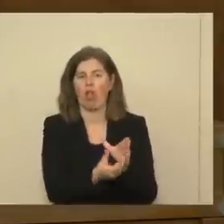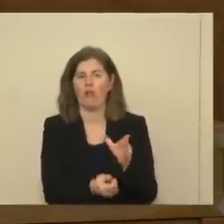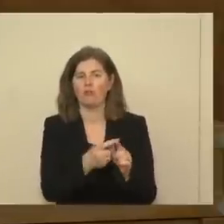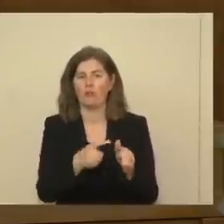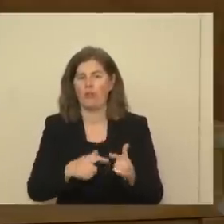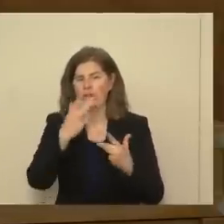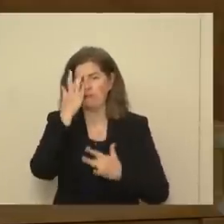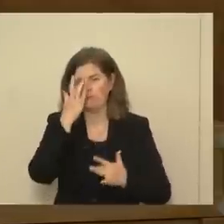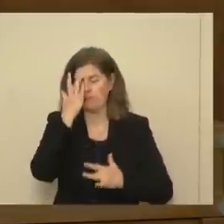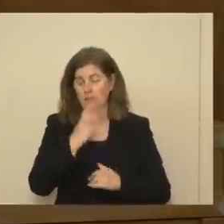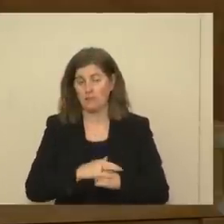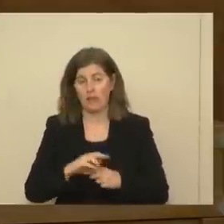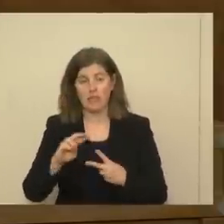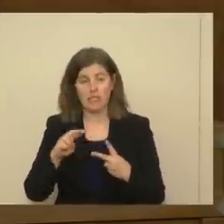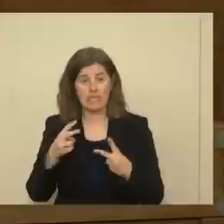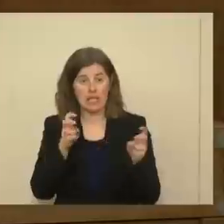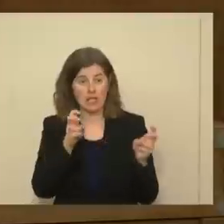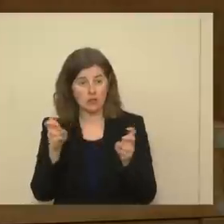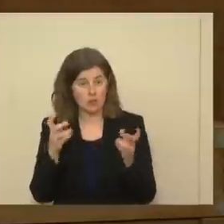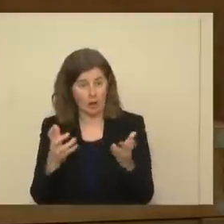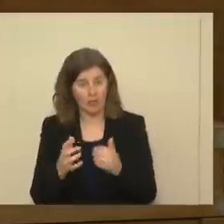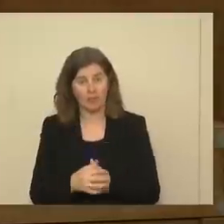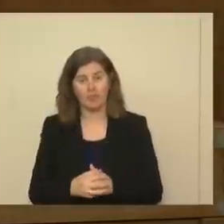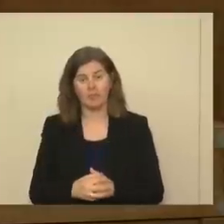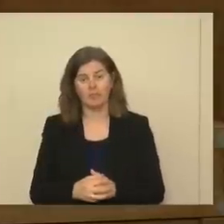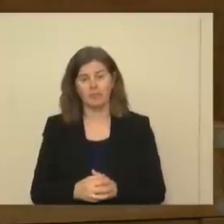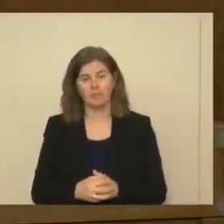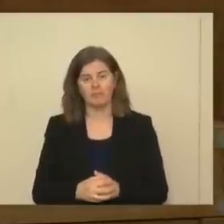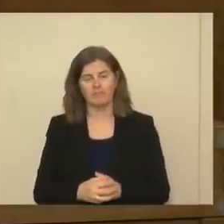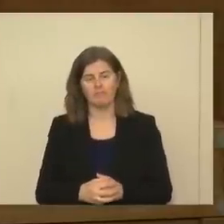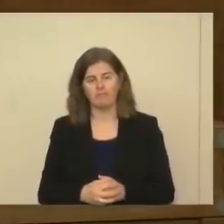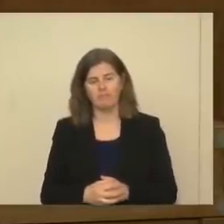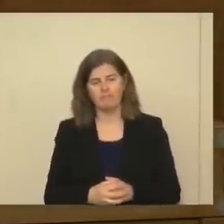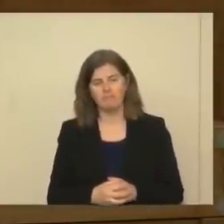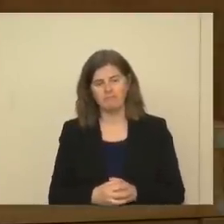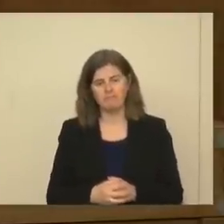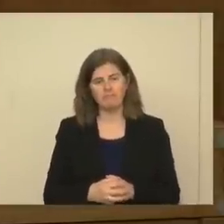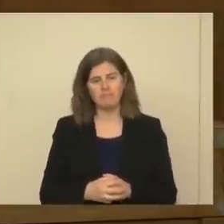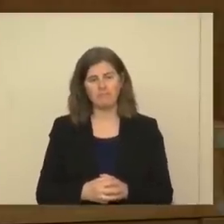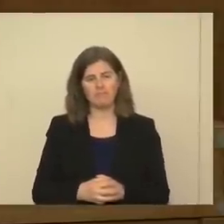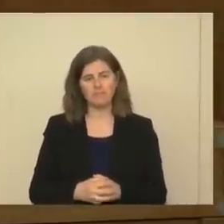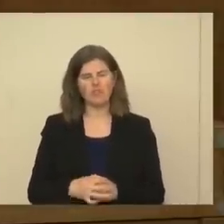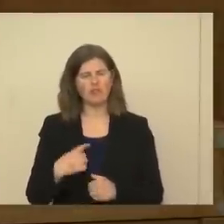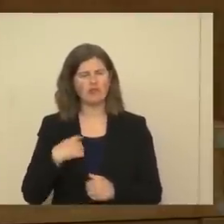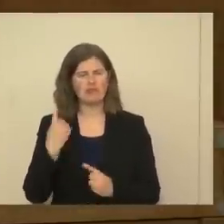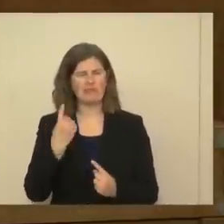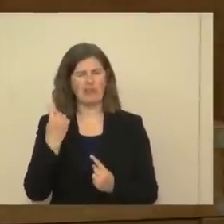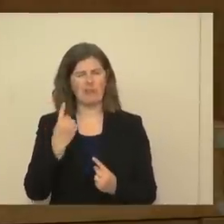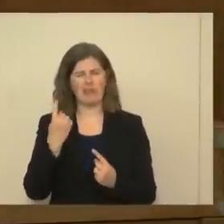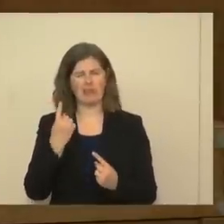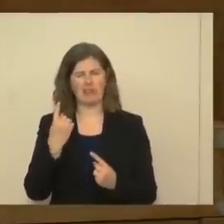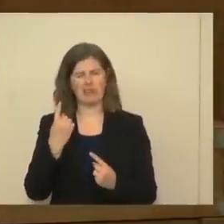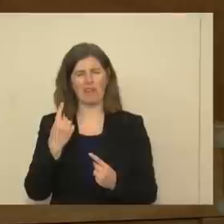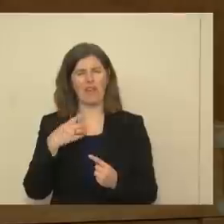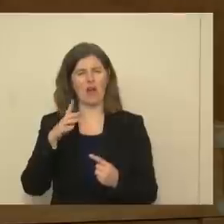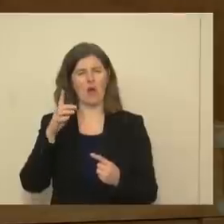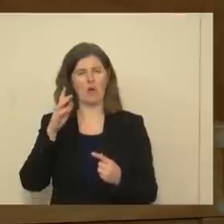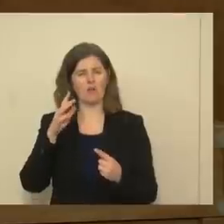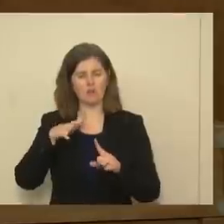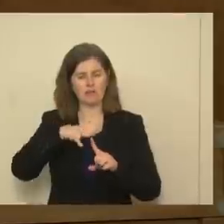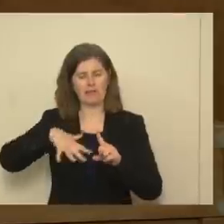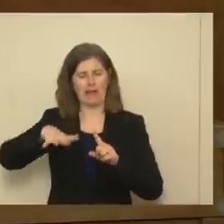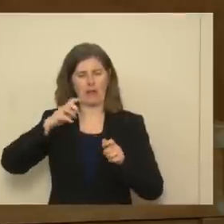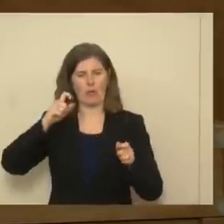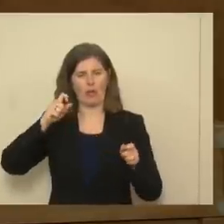disease. And the second issue is that, and I don't think, this is just something that will change in society,